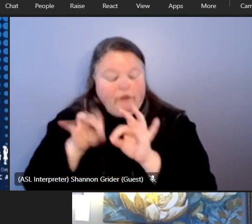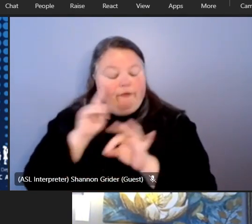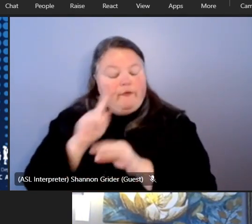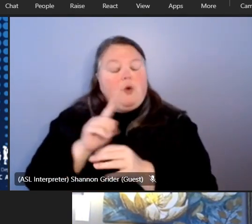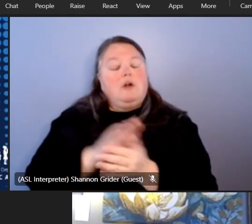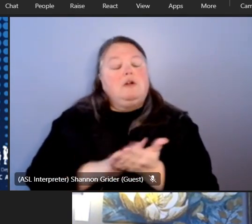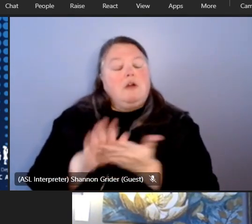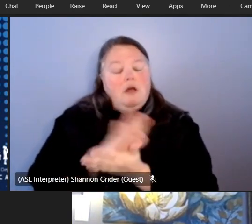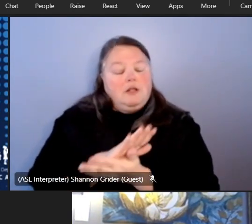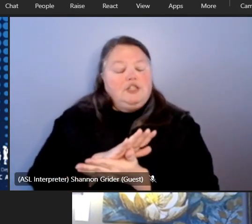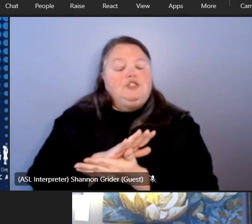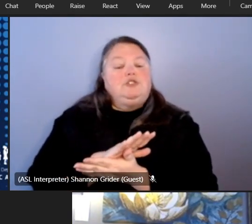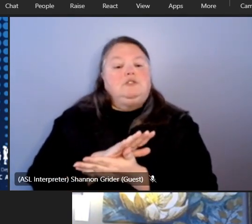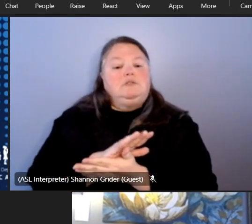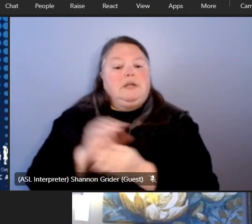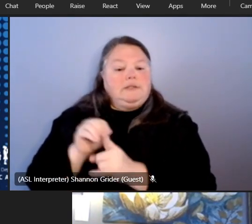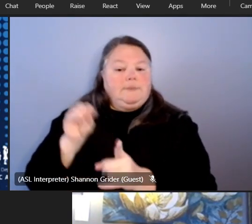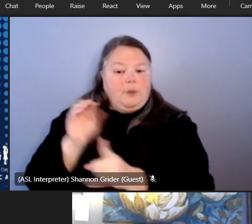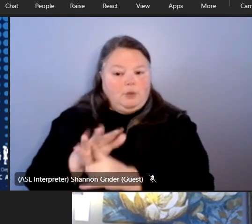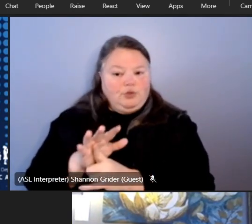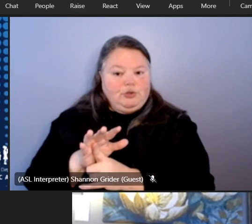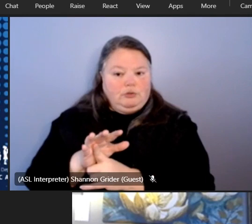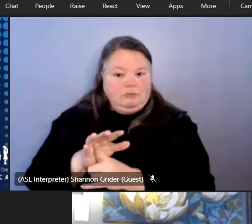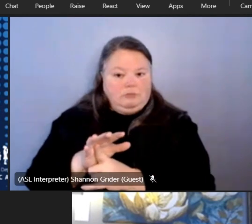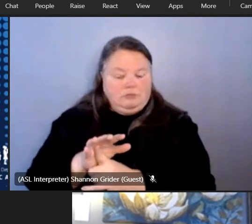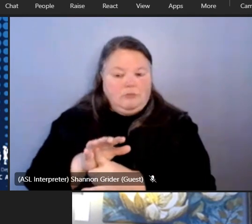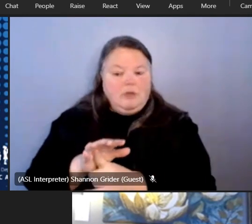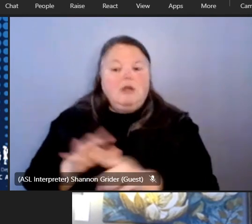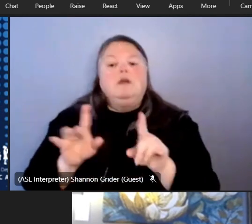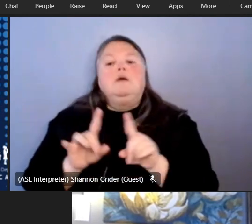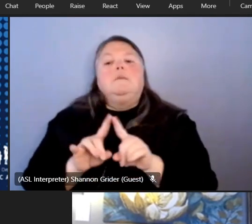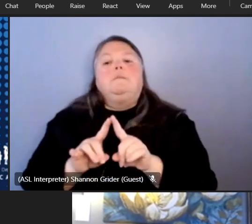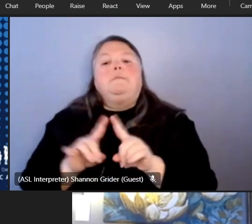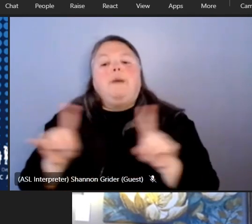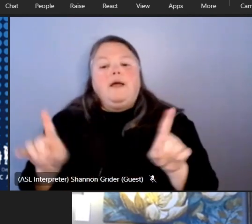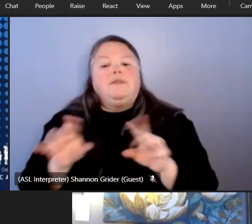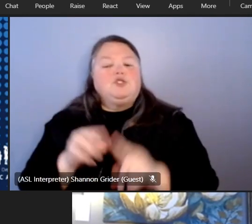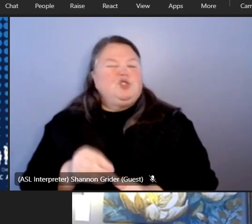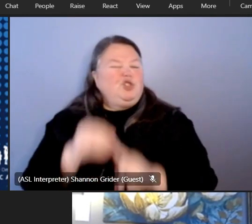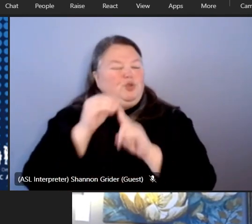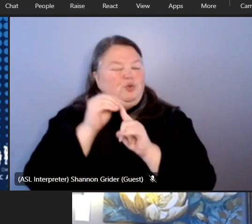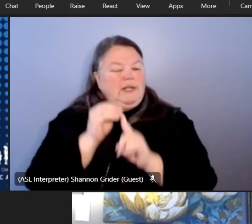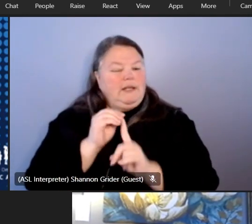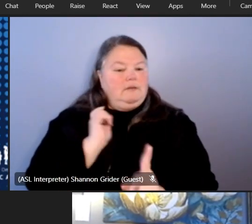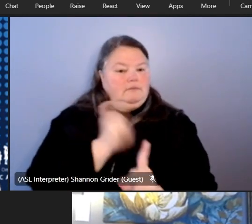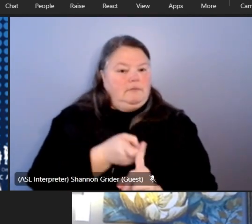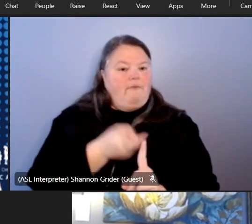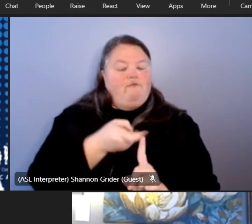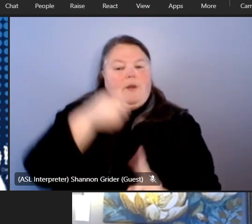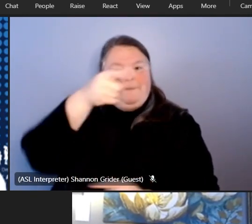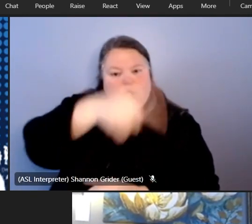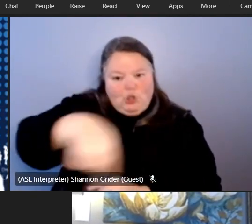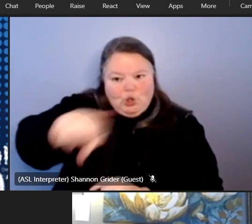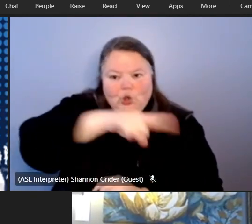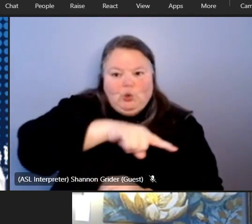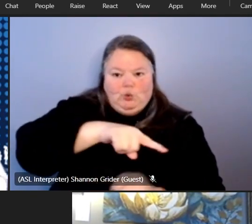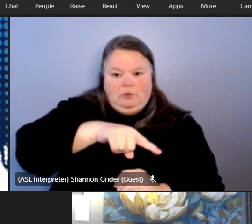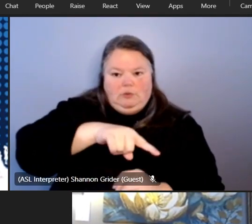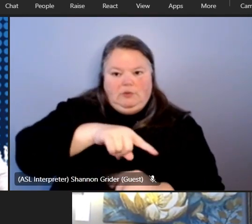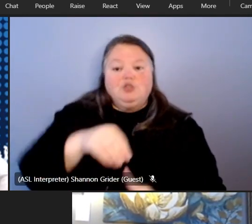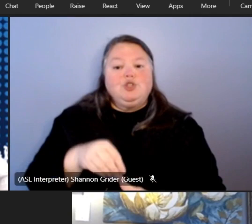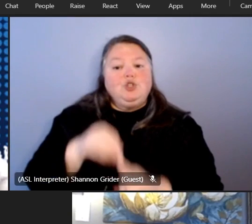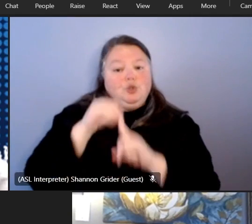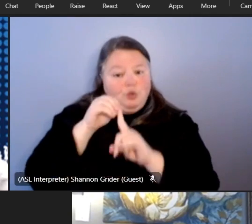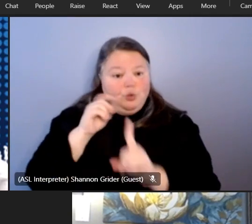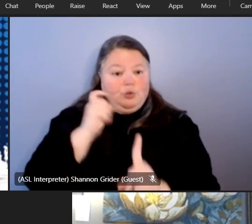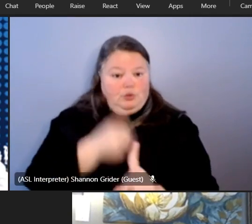within secondary programs um but i think that there's a unique contribution that this group can make similar to what happened with